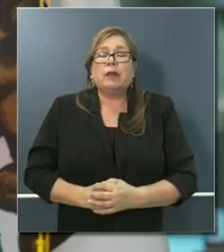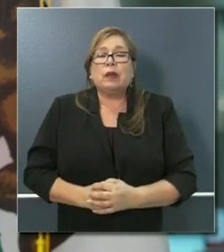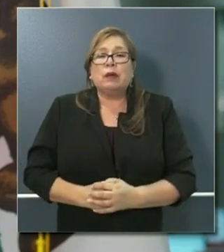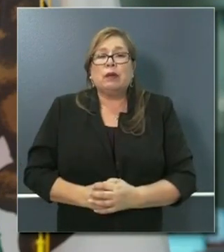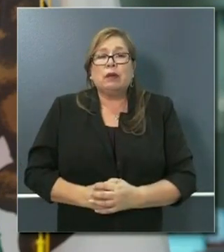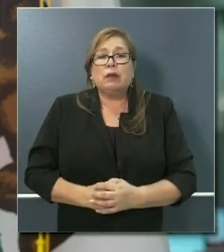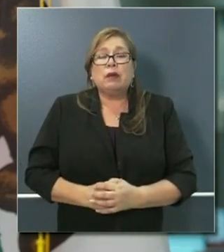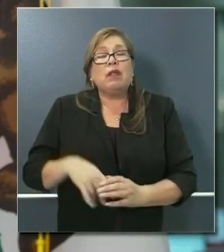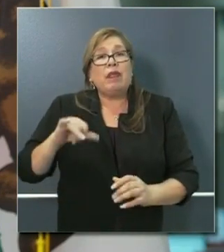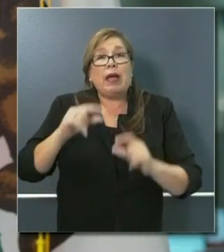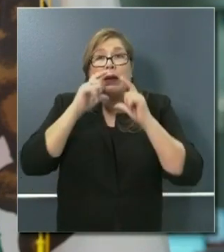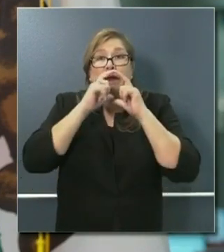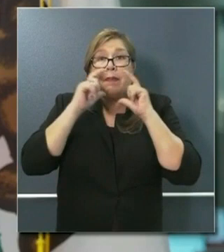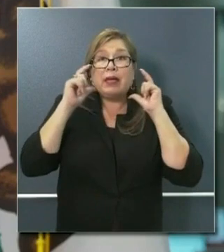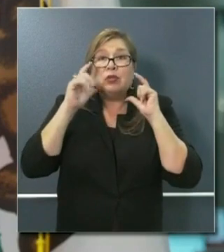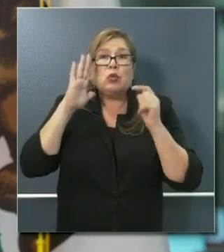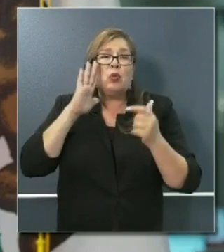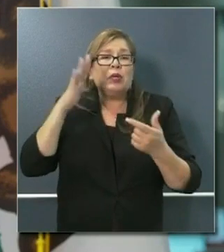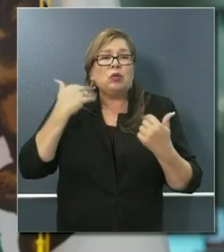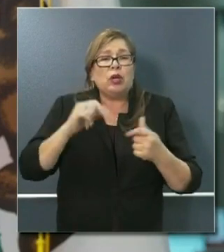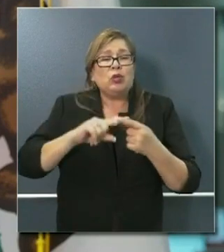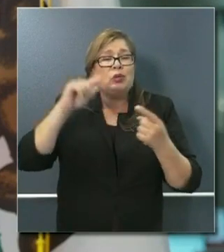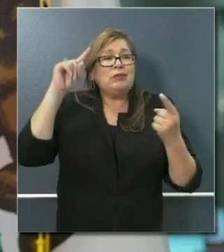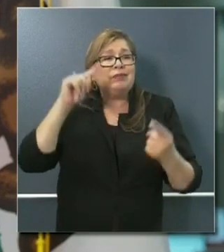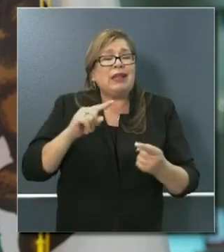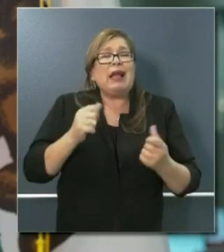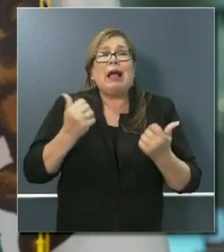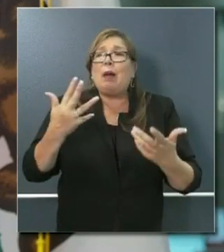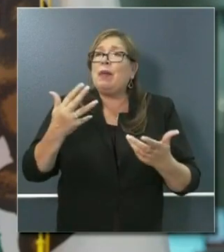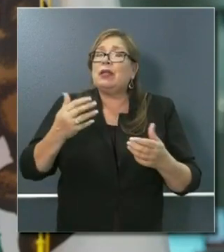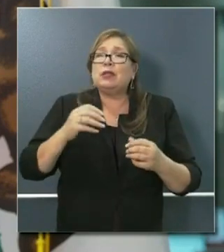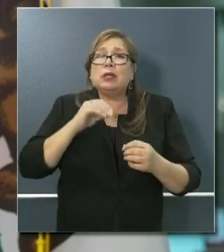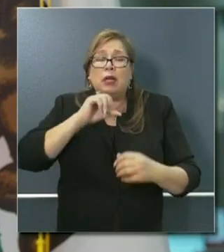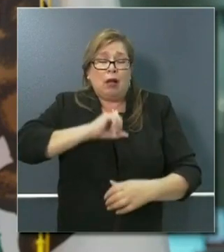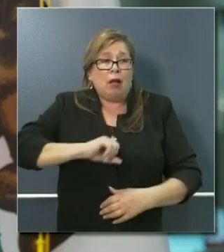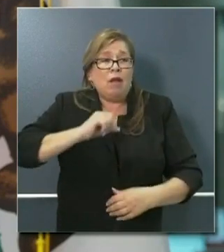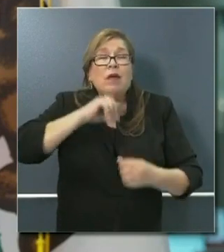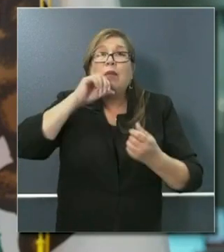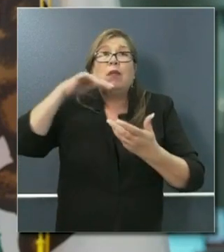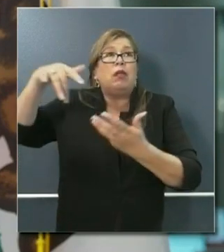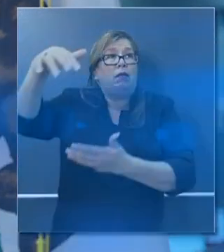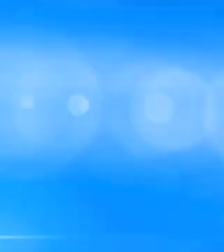A REPLACEMENT FOR SOCIAL DISTANCING. SO FAR NONE OF OUR LOCAL HEALTH DEPARTMENTS HAS RECOMMENDED WEARING MASKS.